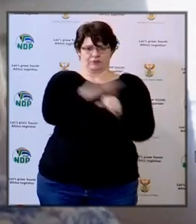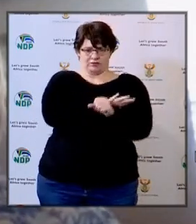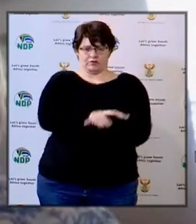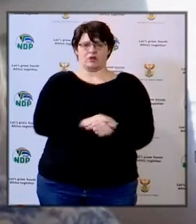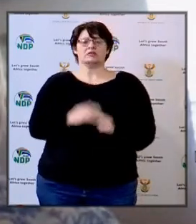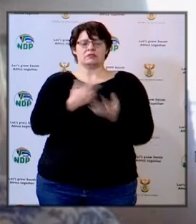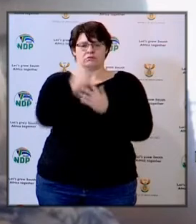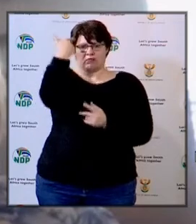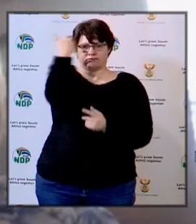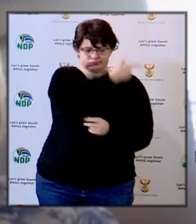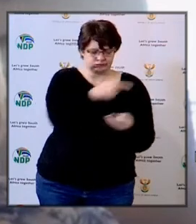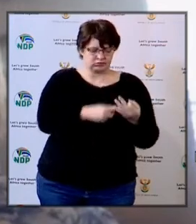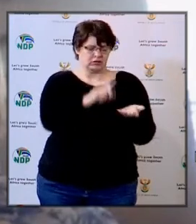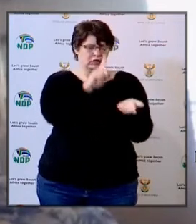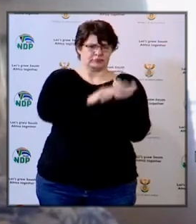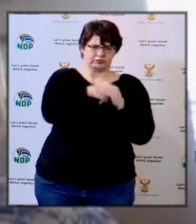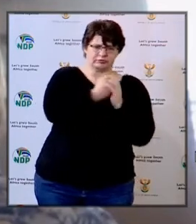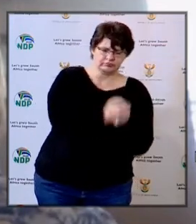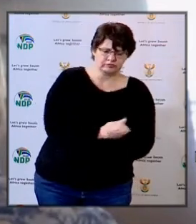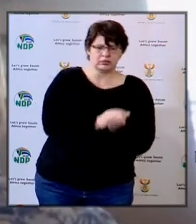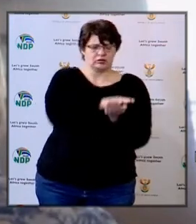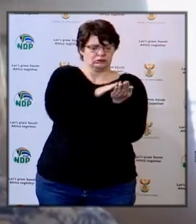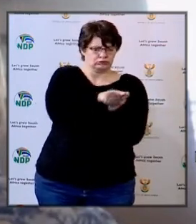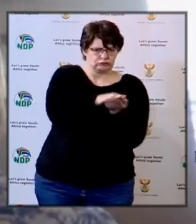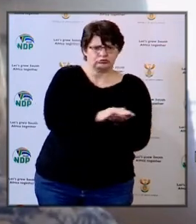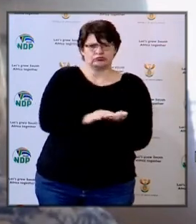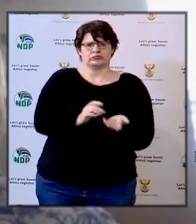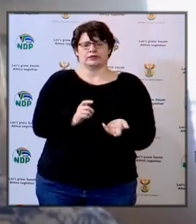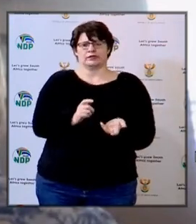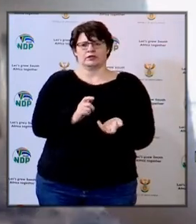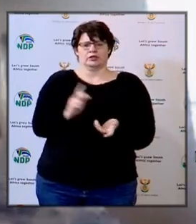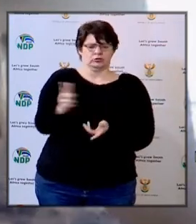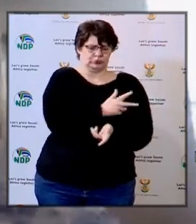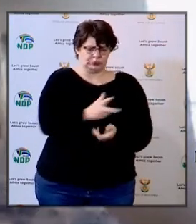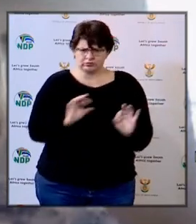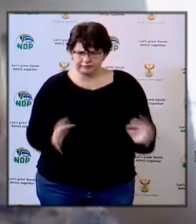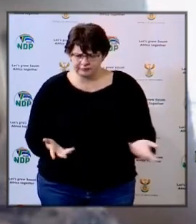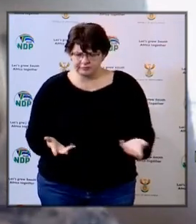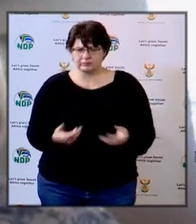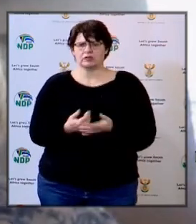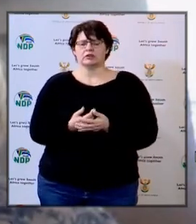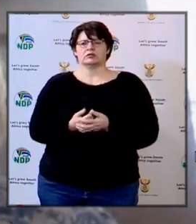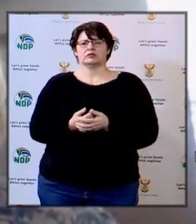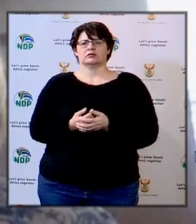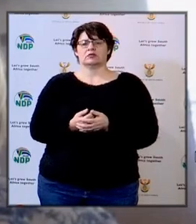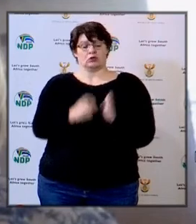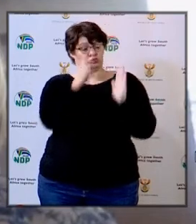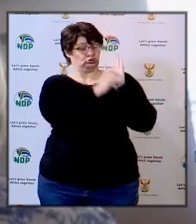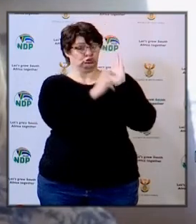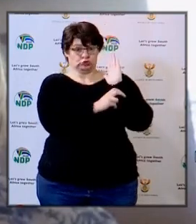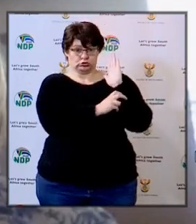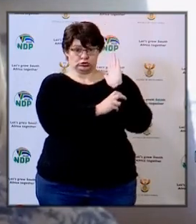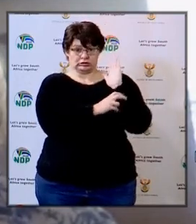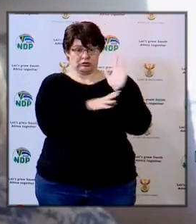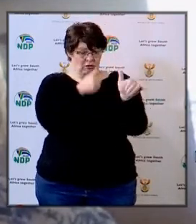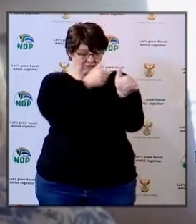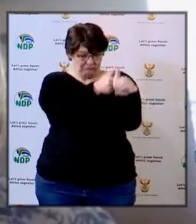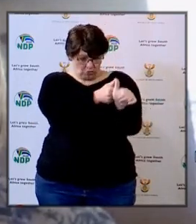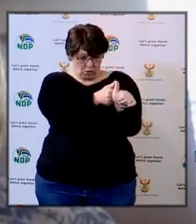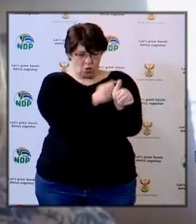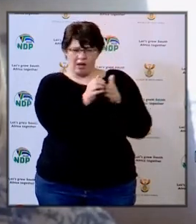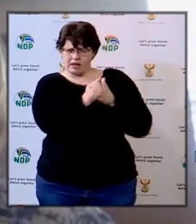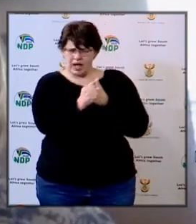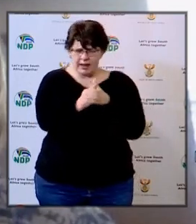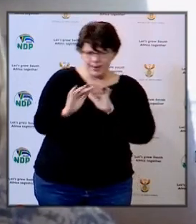as well as temperature scanners, sanitiser, bleach, liquid soap, and disinfectant. We have also issued detailed guidelines to schools